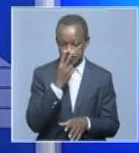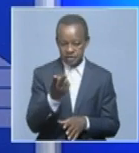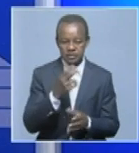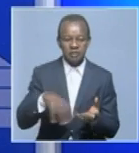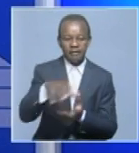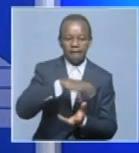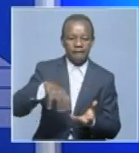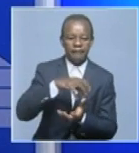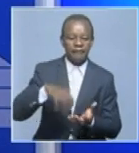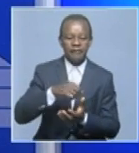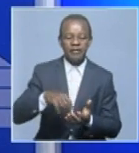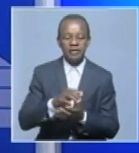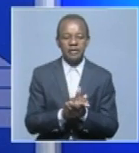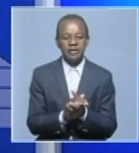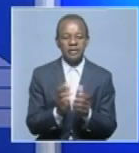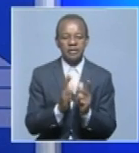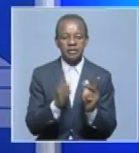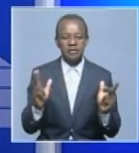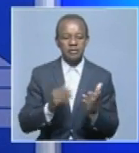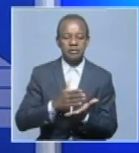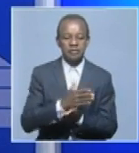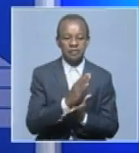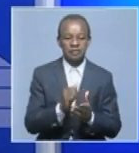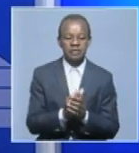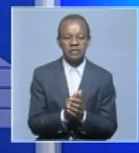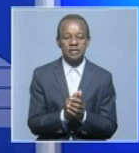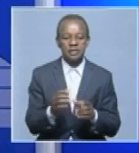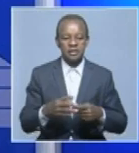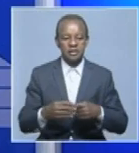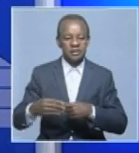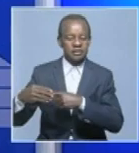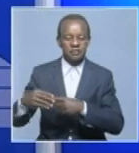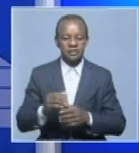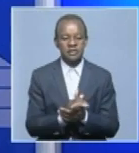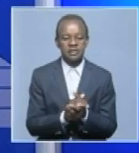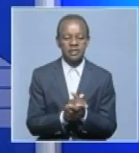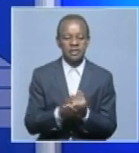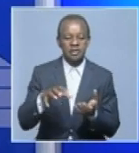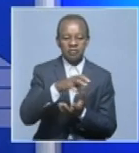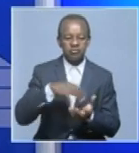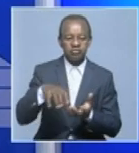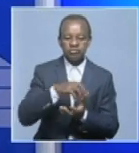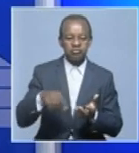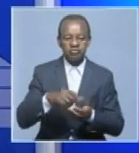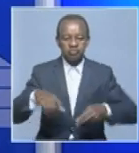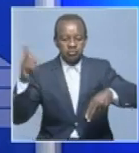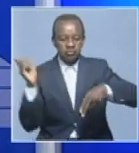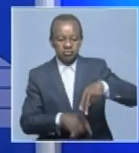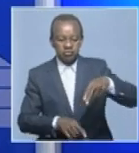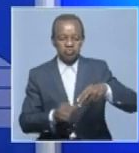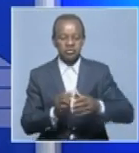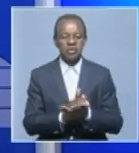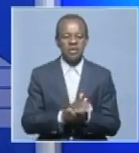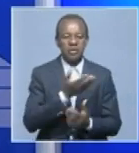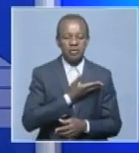rights, in particular perpetrated against women and children. How do you think a day like this and beyond can be used to change the